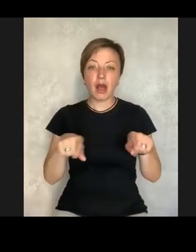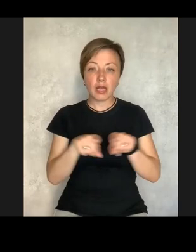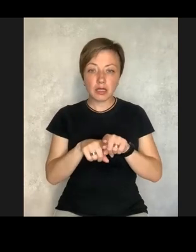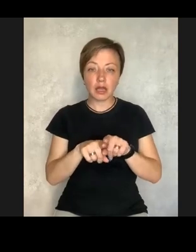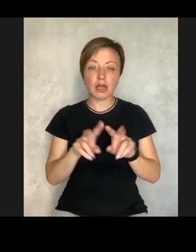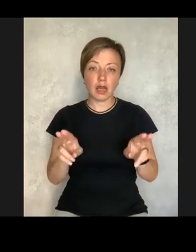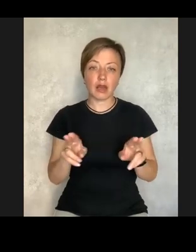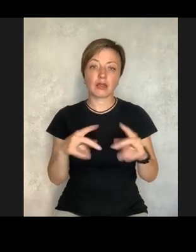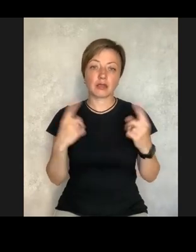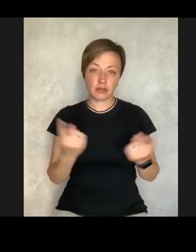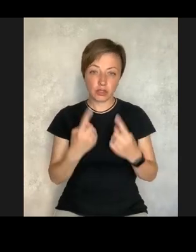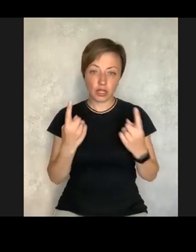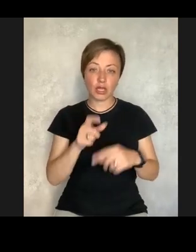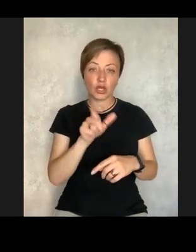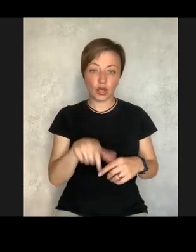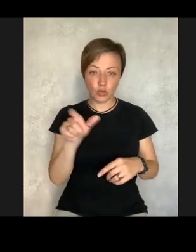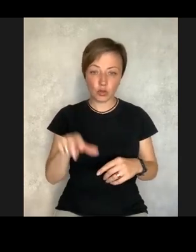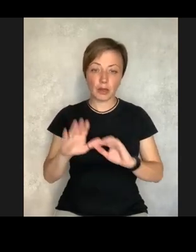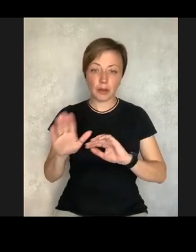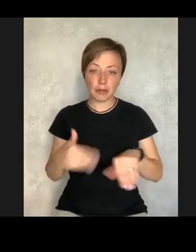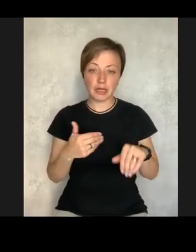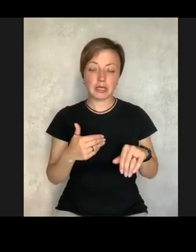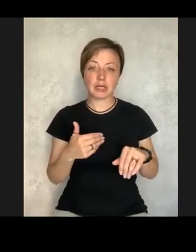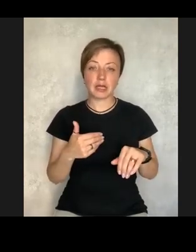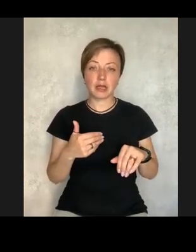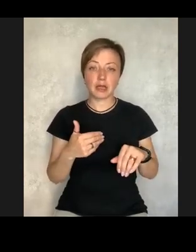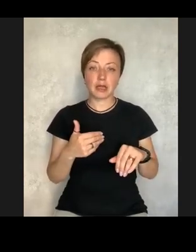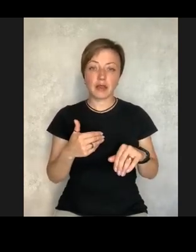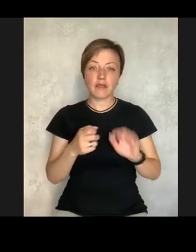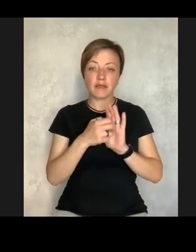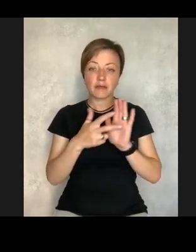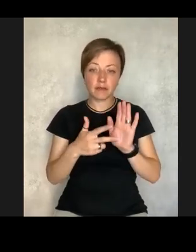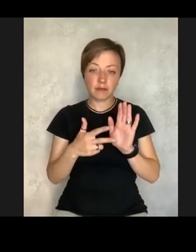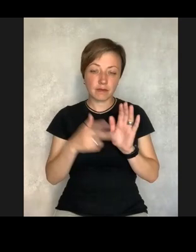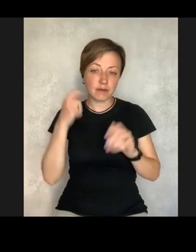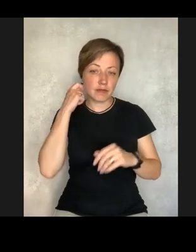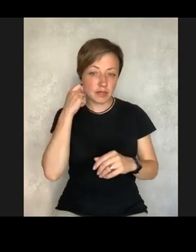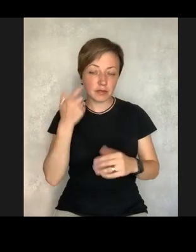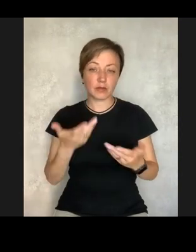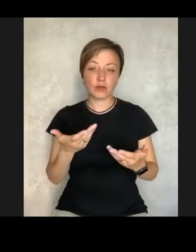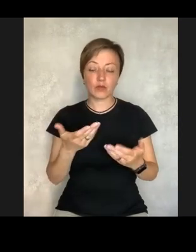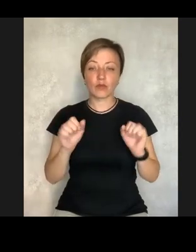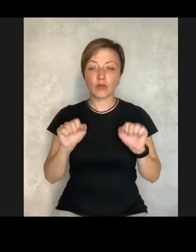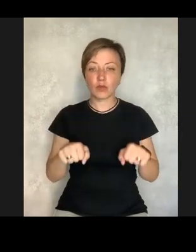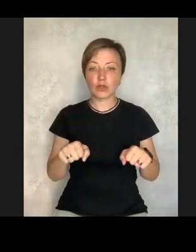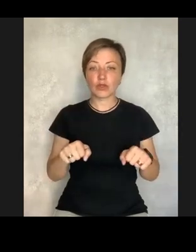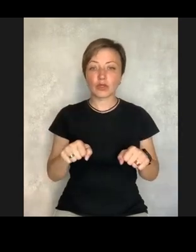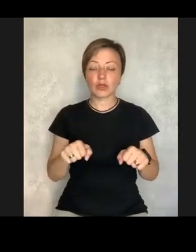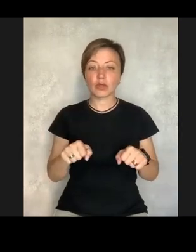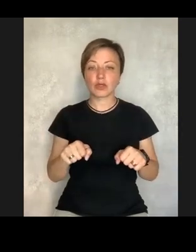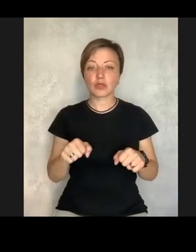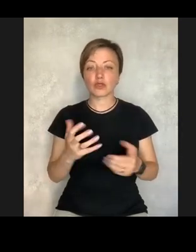They could live in the normal, typical people